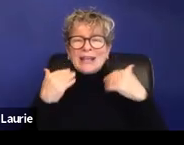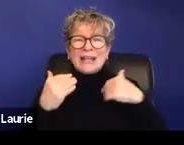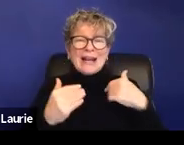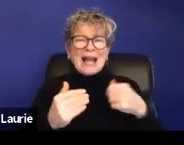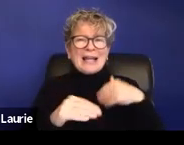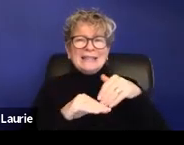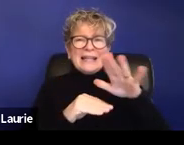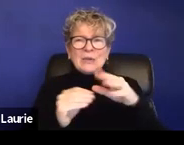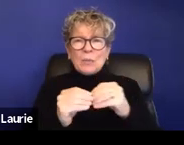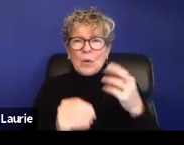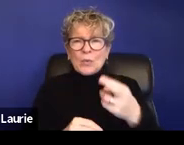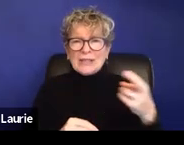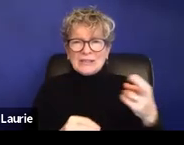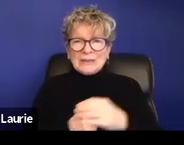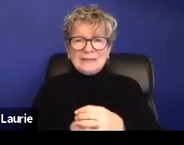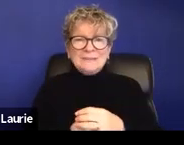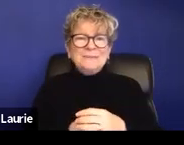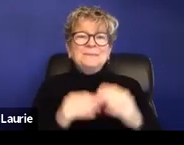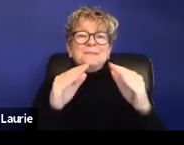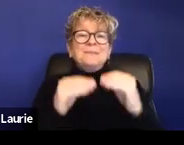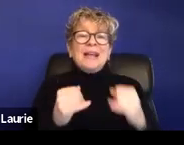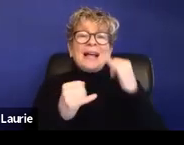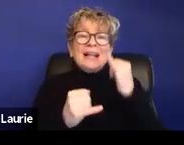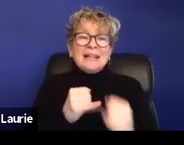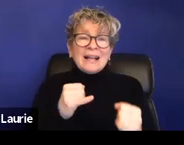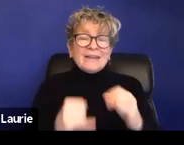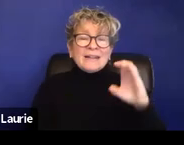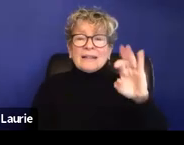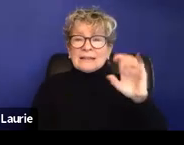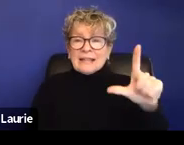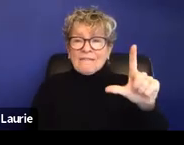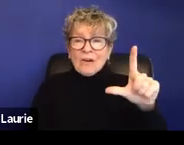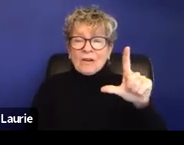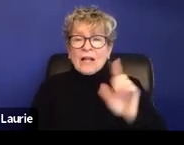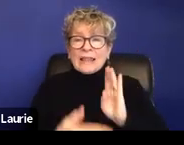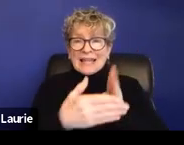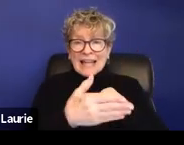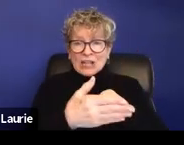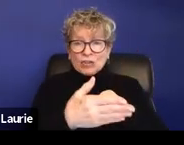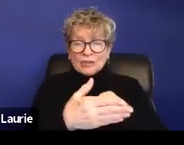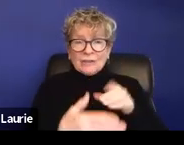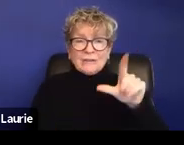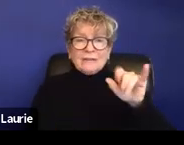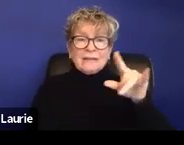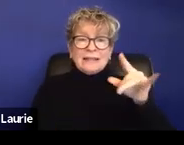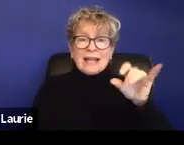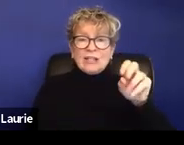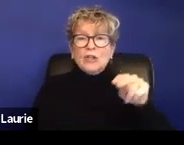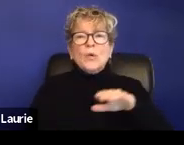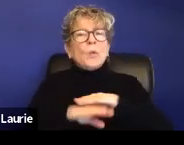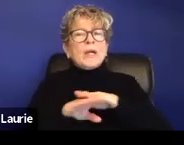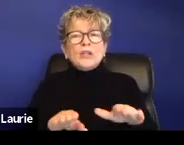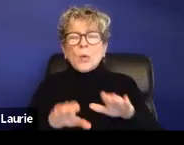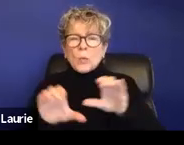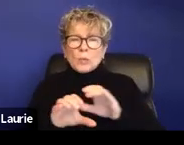And the last area is civil little litigation. We actually don't do personal injury ourselves.